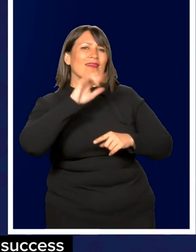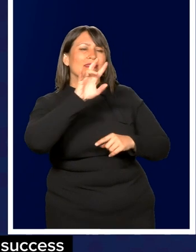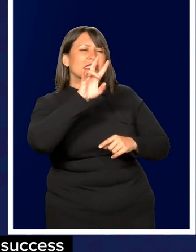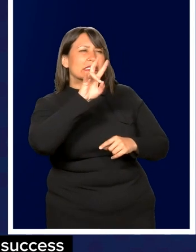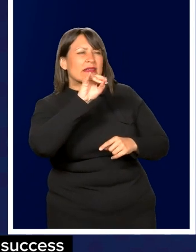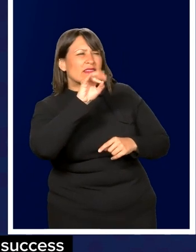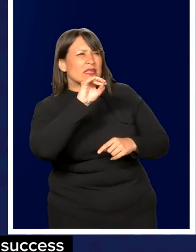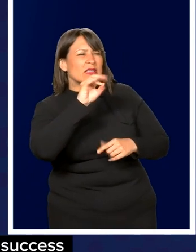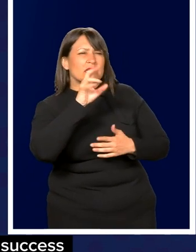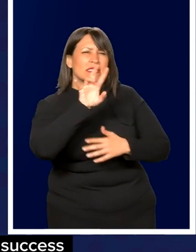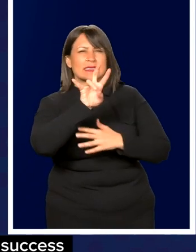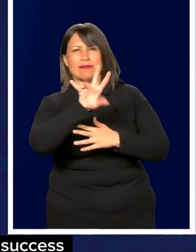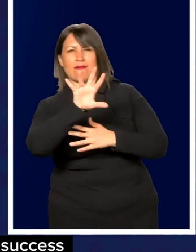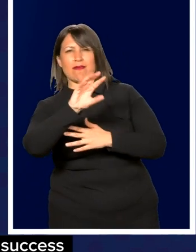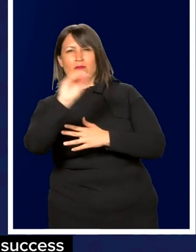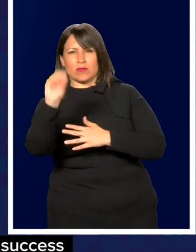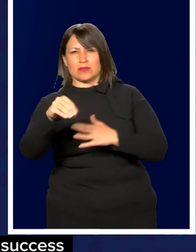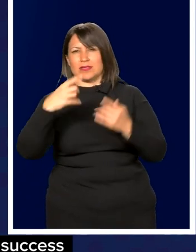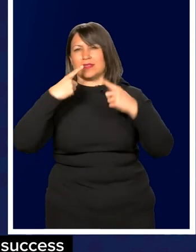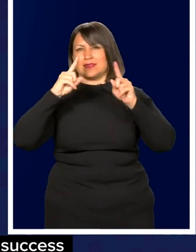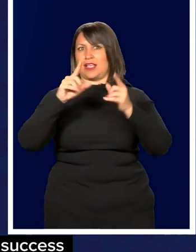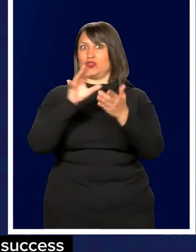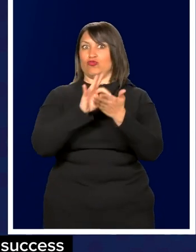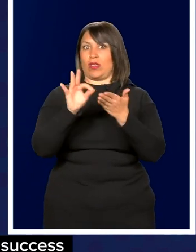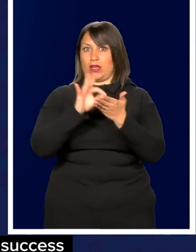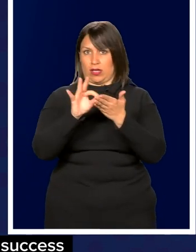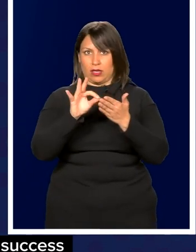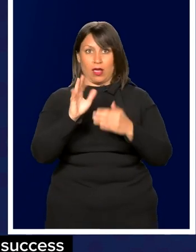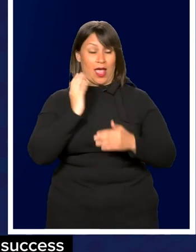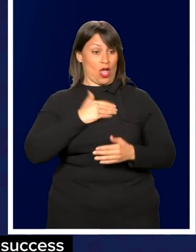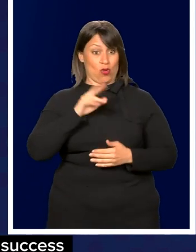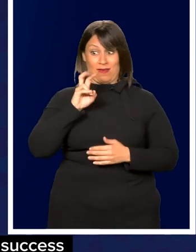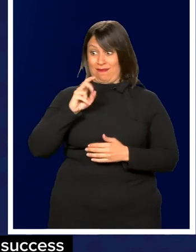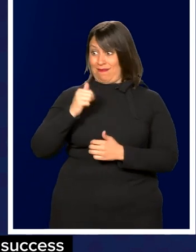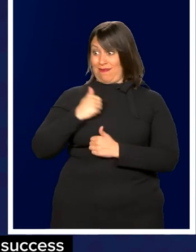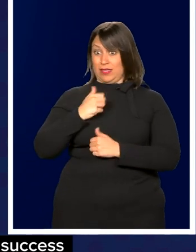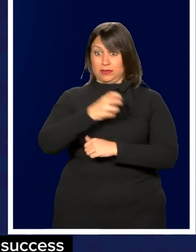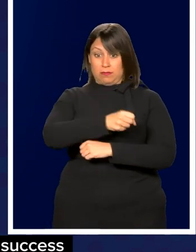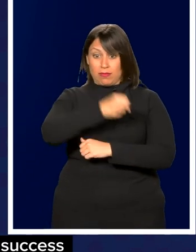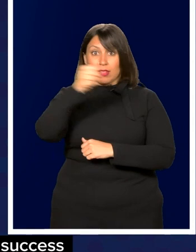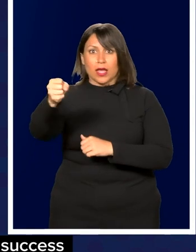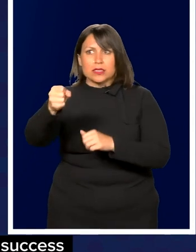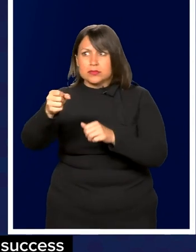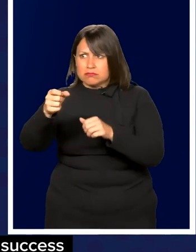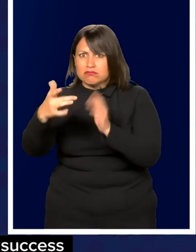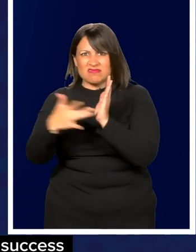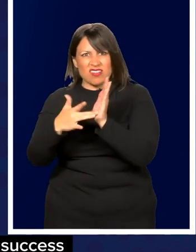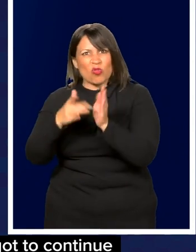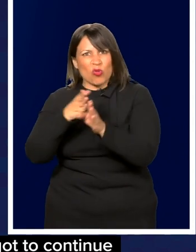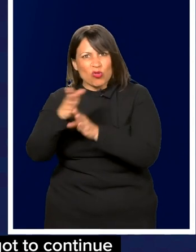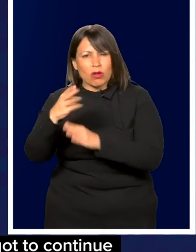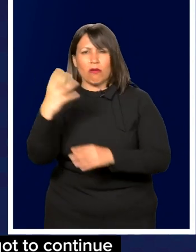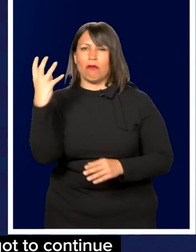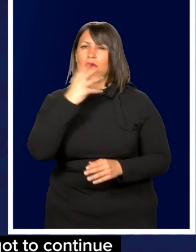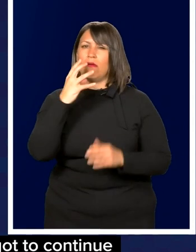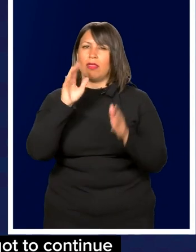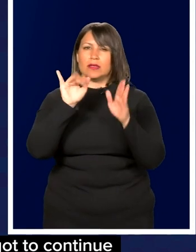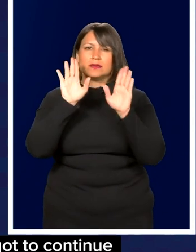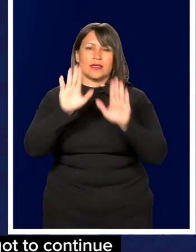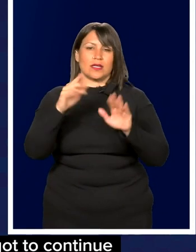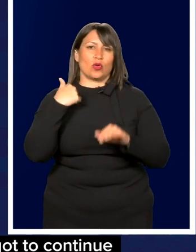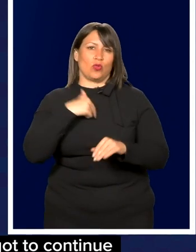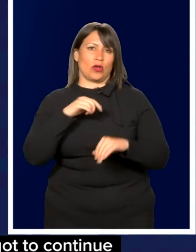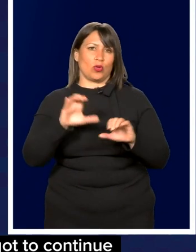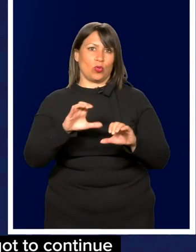75% success rating of placing our veterans in technical careers. What a fantastic